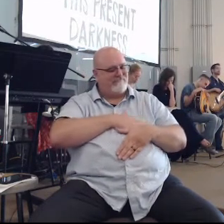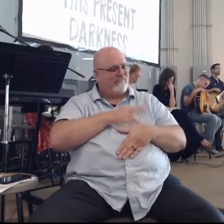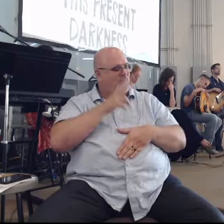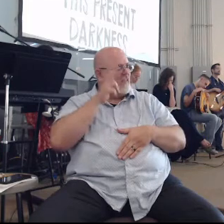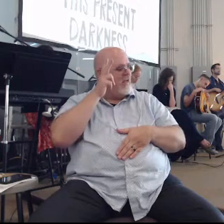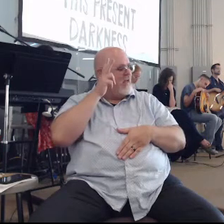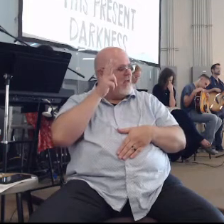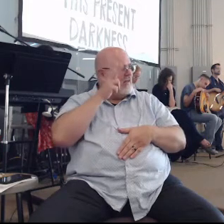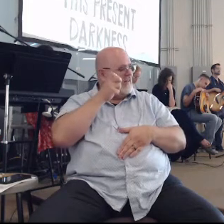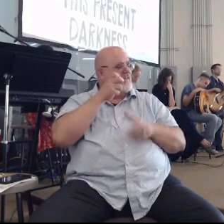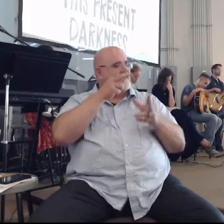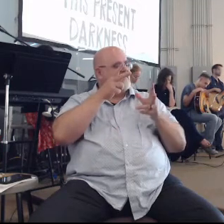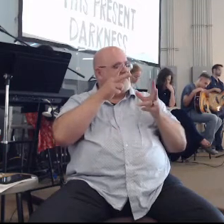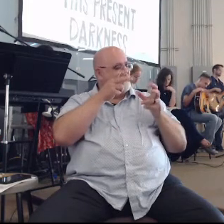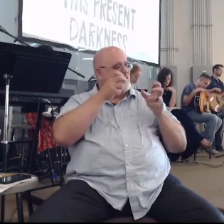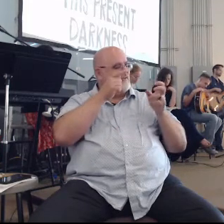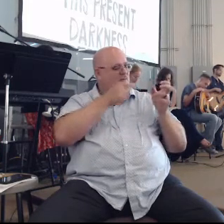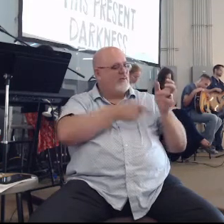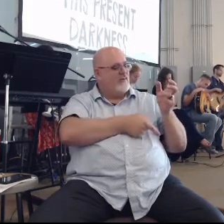Listen to him.